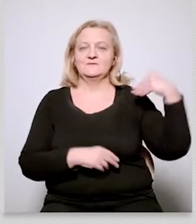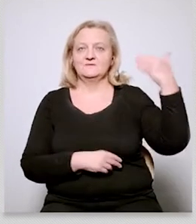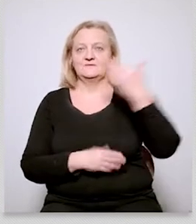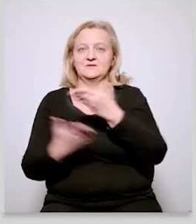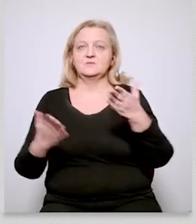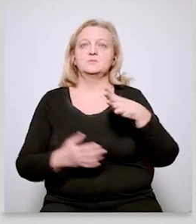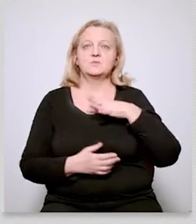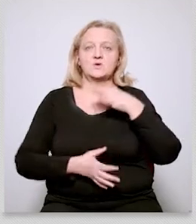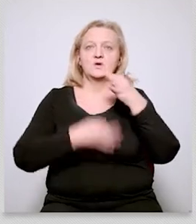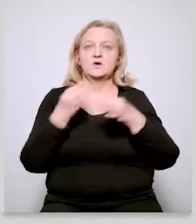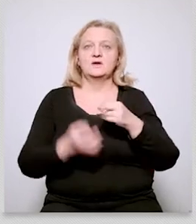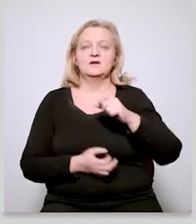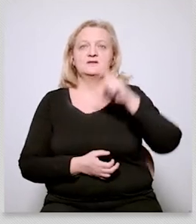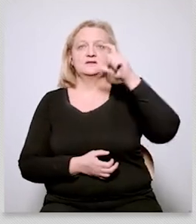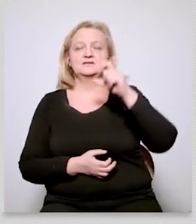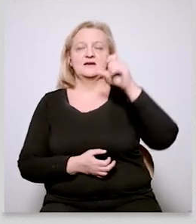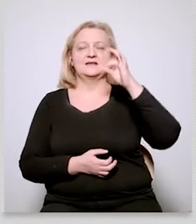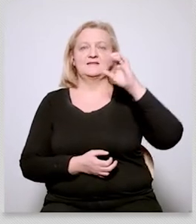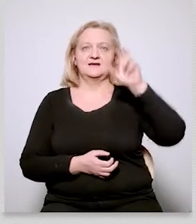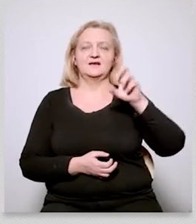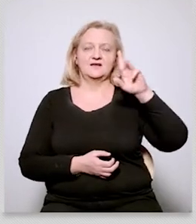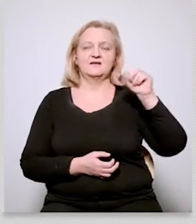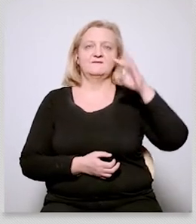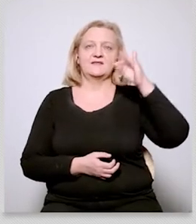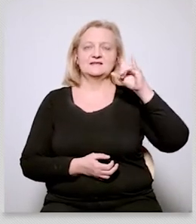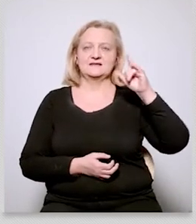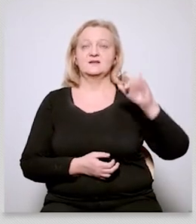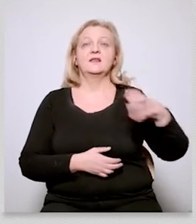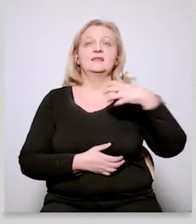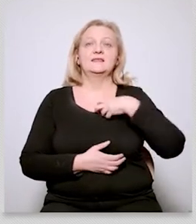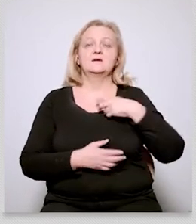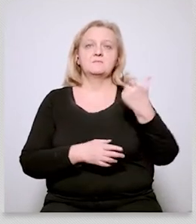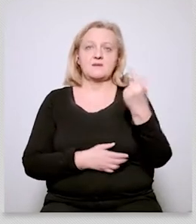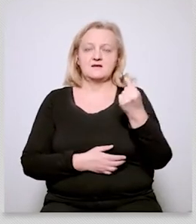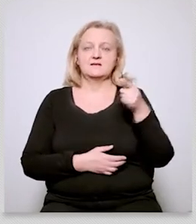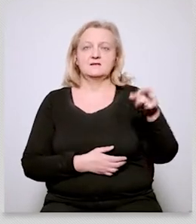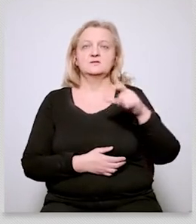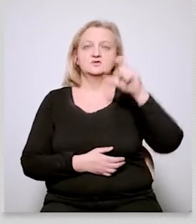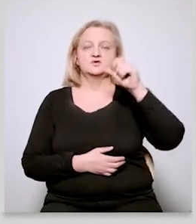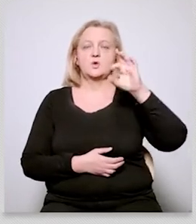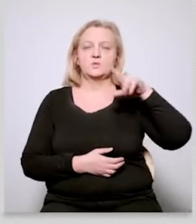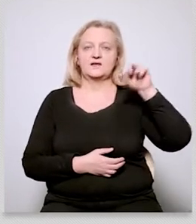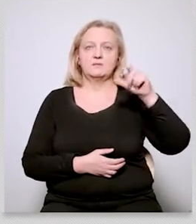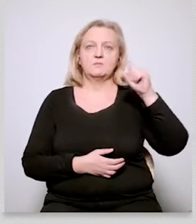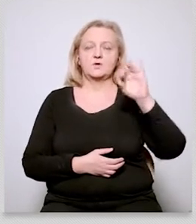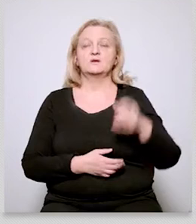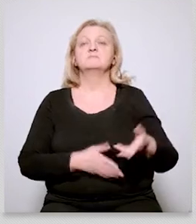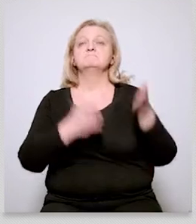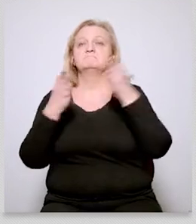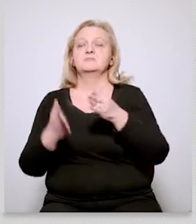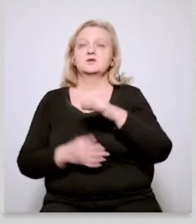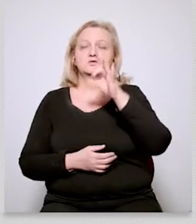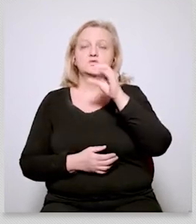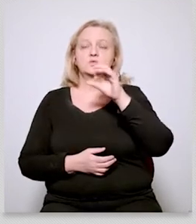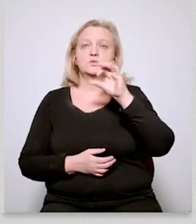counterpoint our partner with us is also susie denison who's the director of the european power program the european